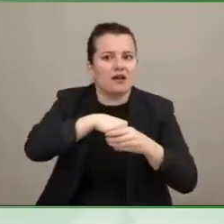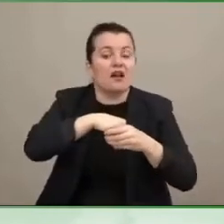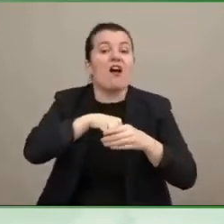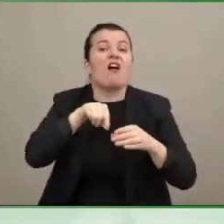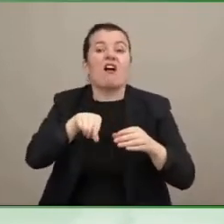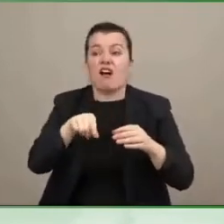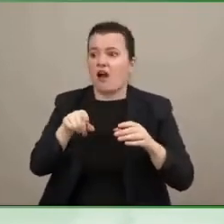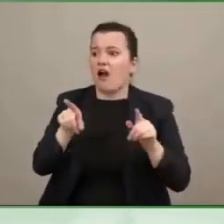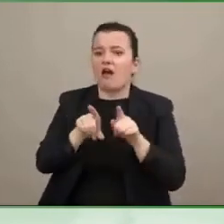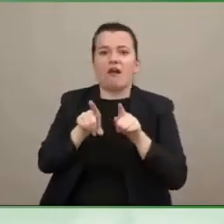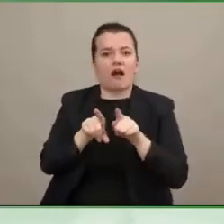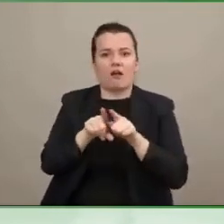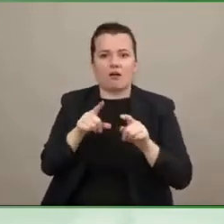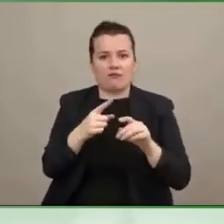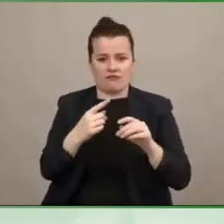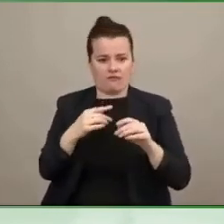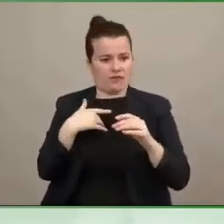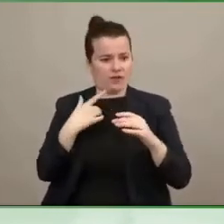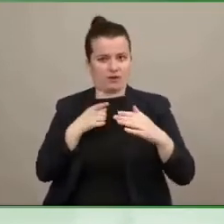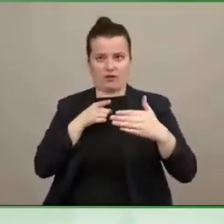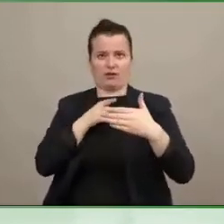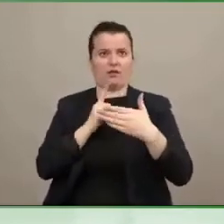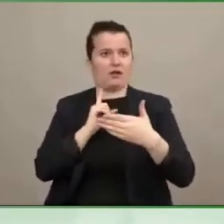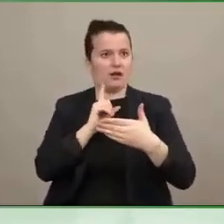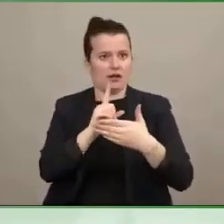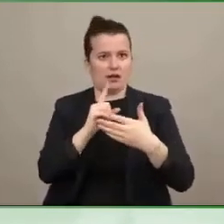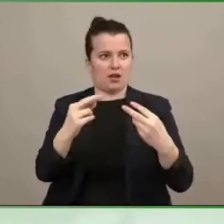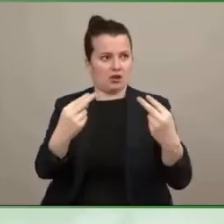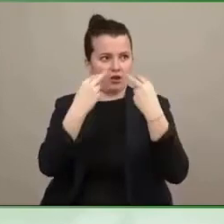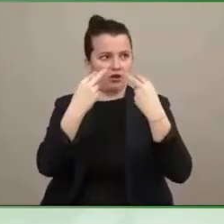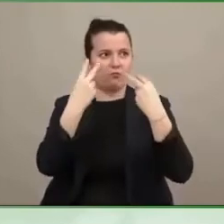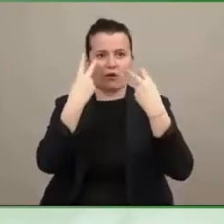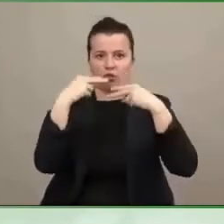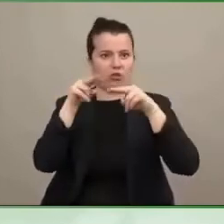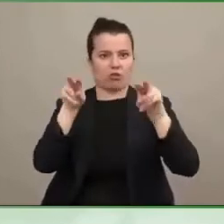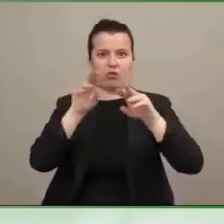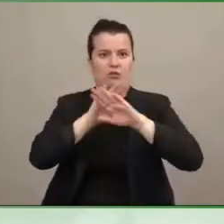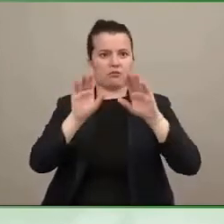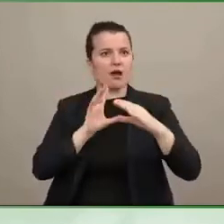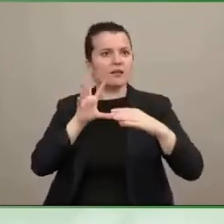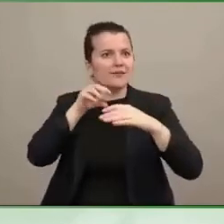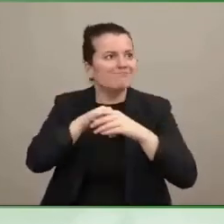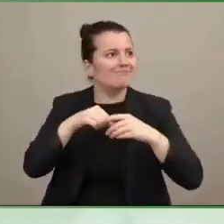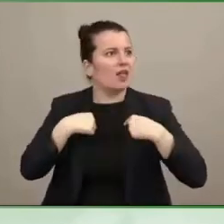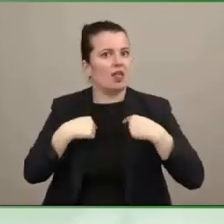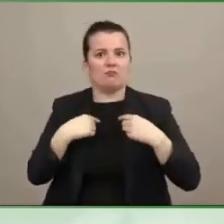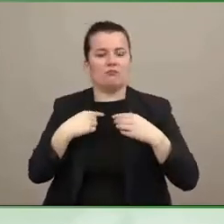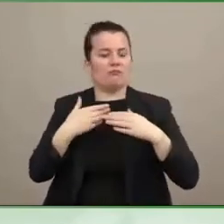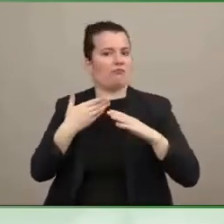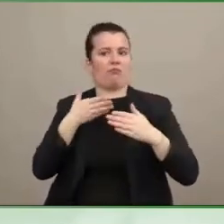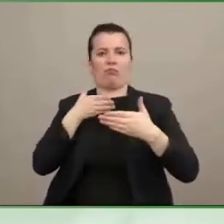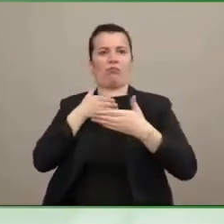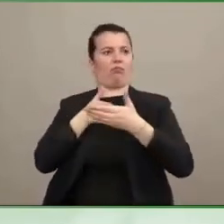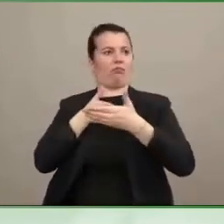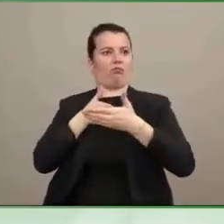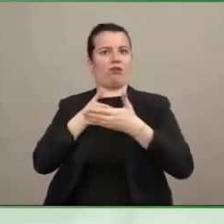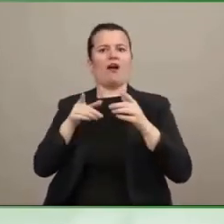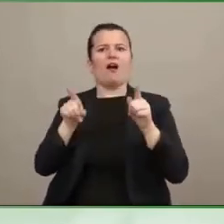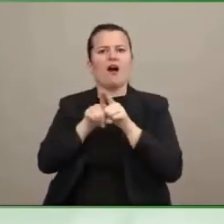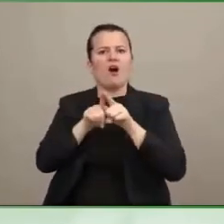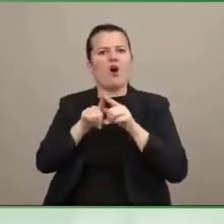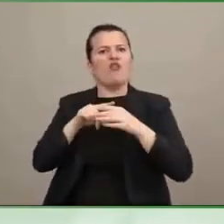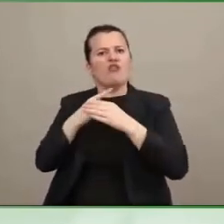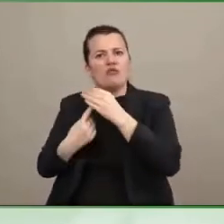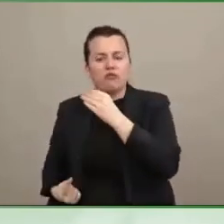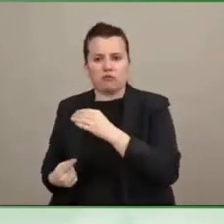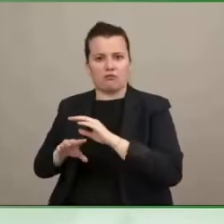So, you it's really important to include people with disability inclusion. And we do work mainly in employment to include people, but we've